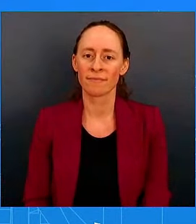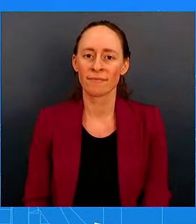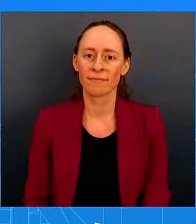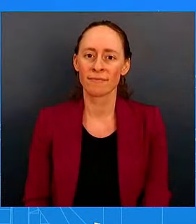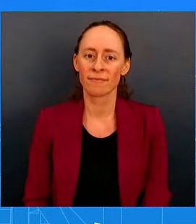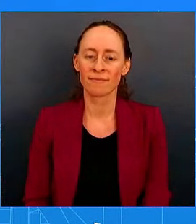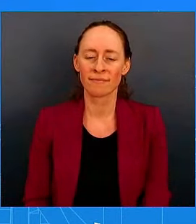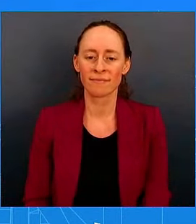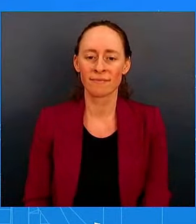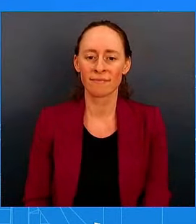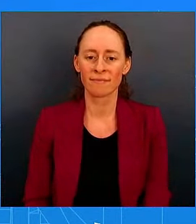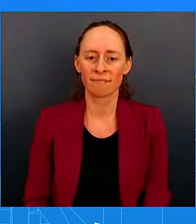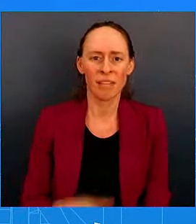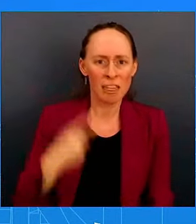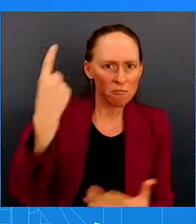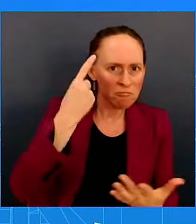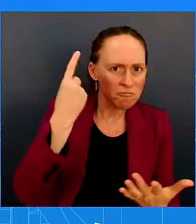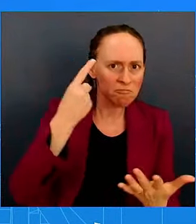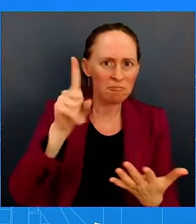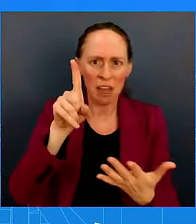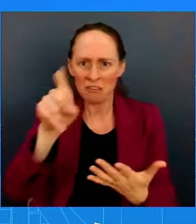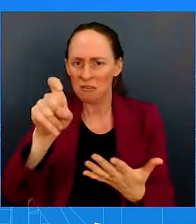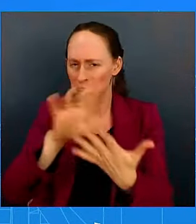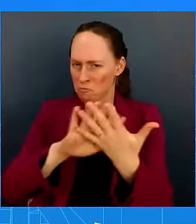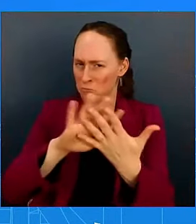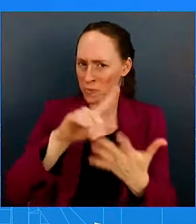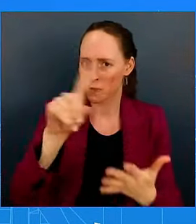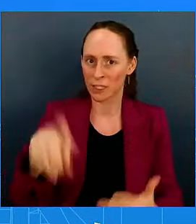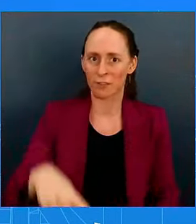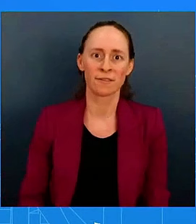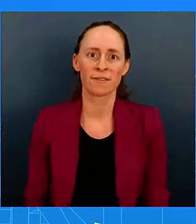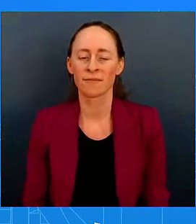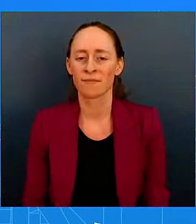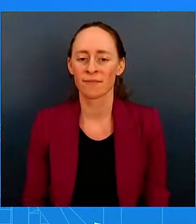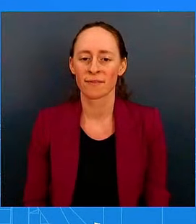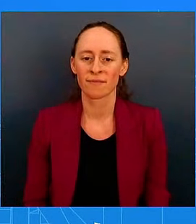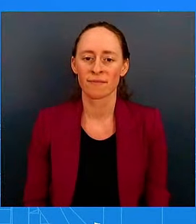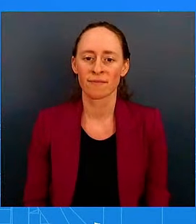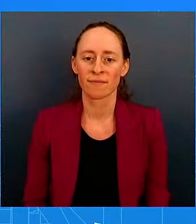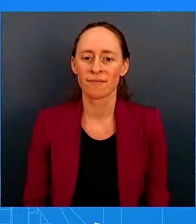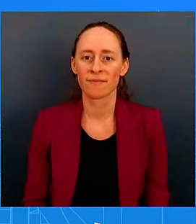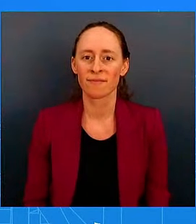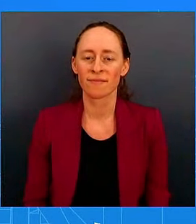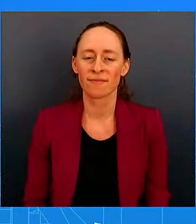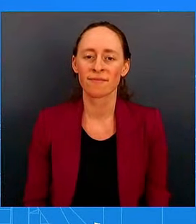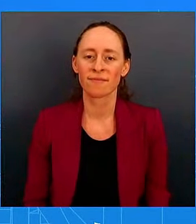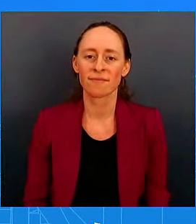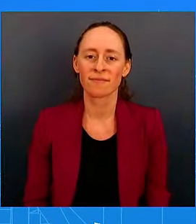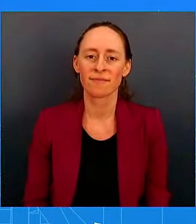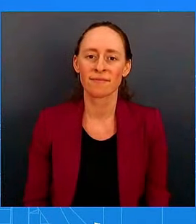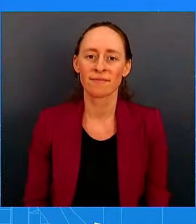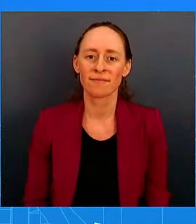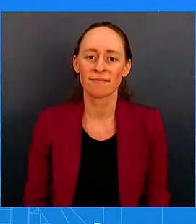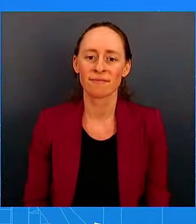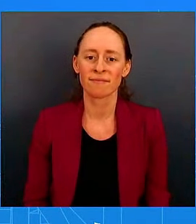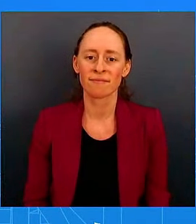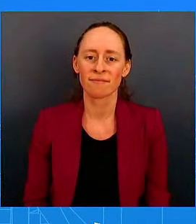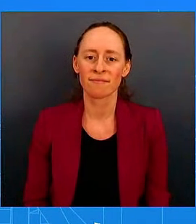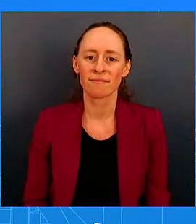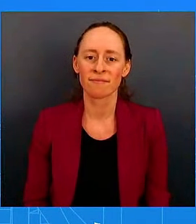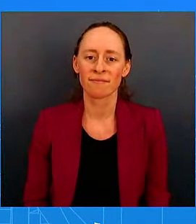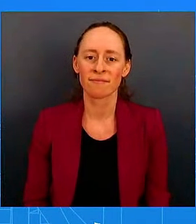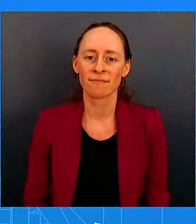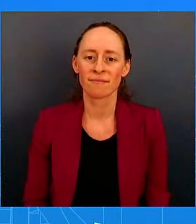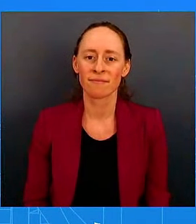and why or why not? Look, I'm going to just let the campaign speak to that as it is related to his